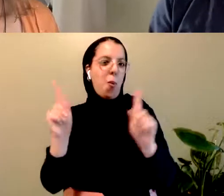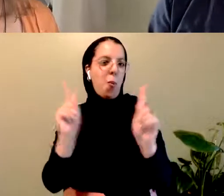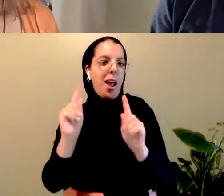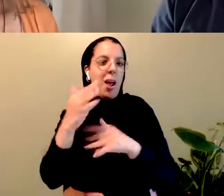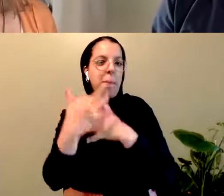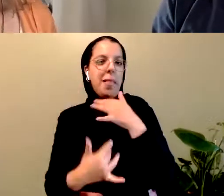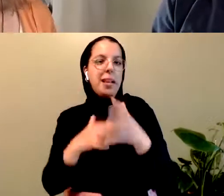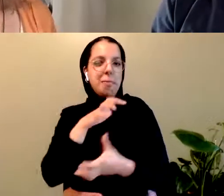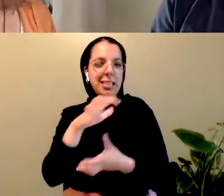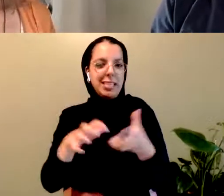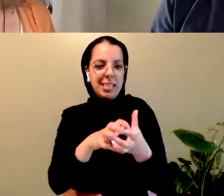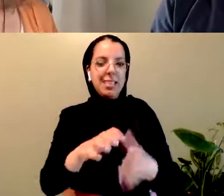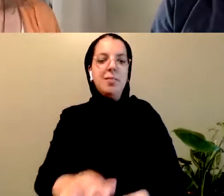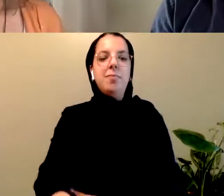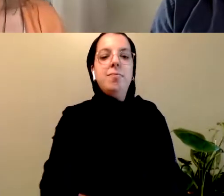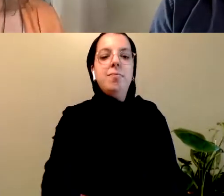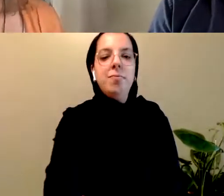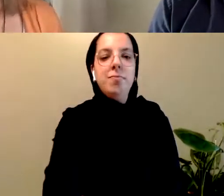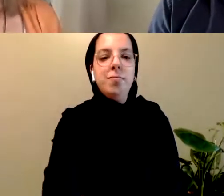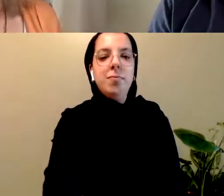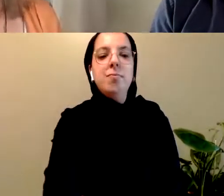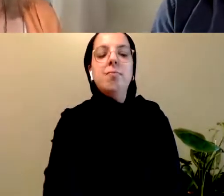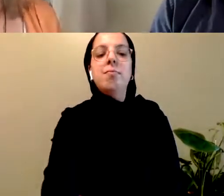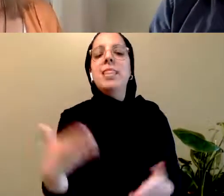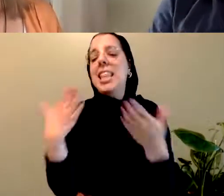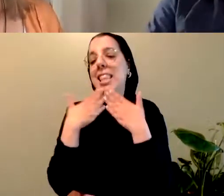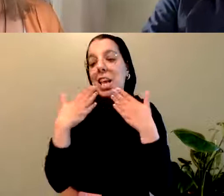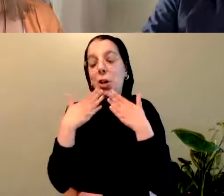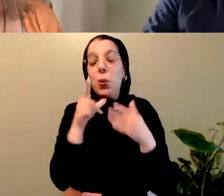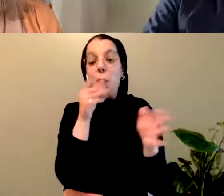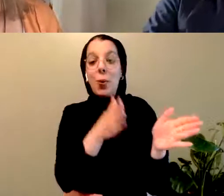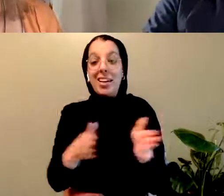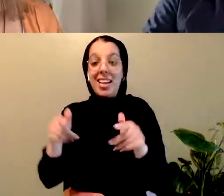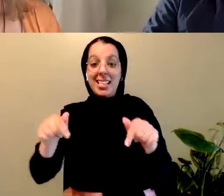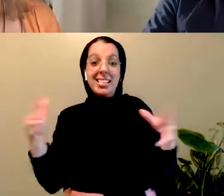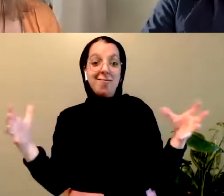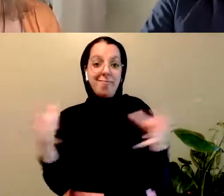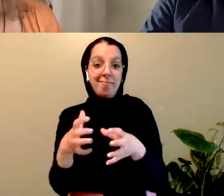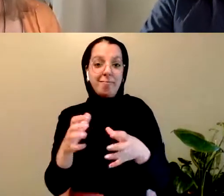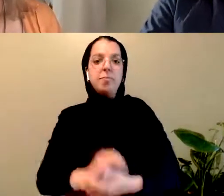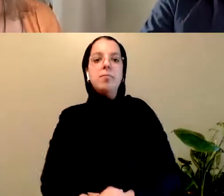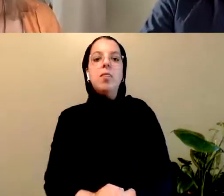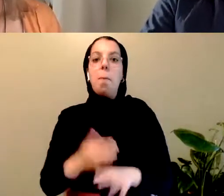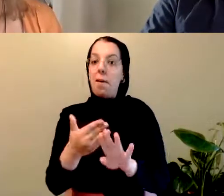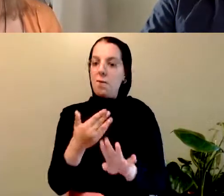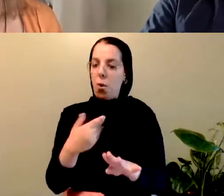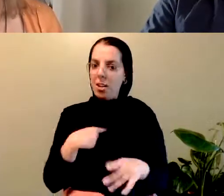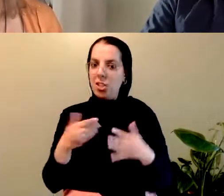Koksteamuk to the organizers of this gathering. Before I begin, I'd like to address the elephant in the room.